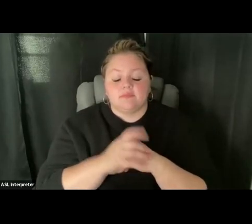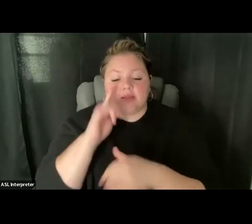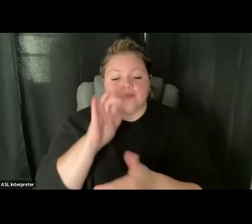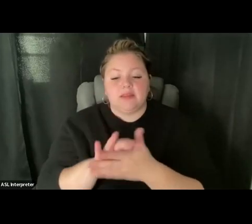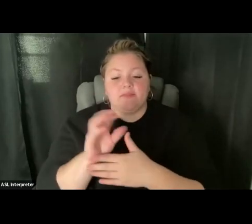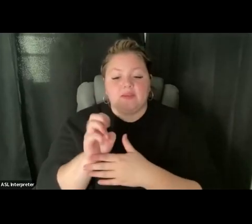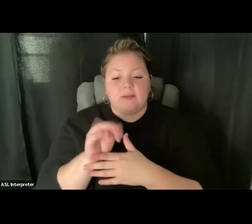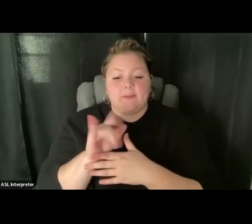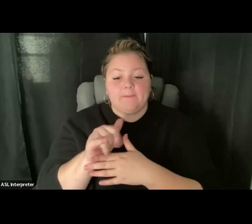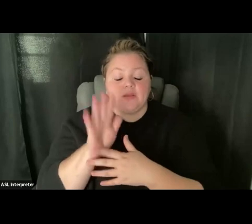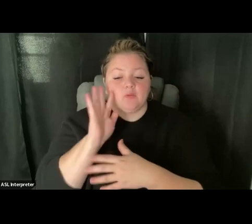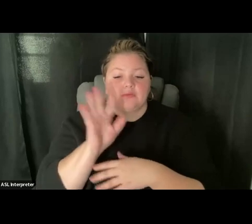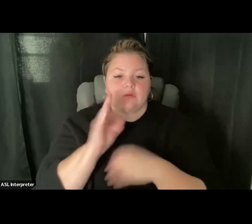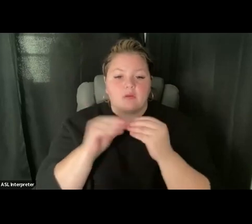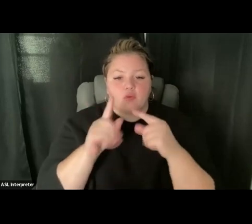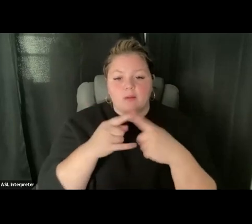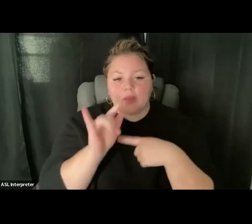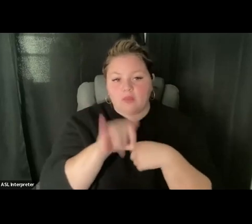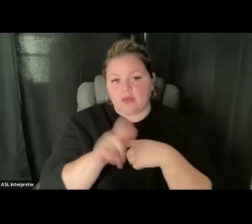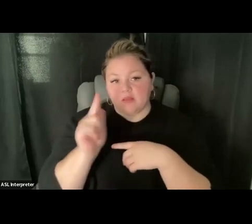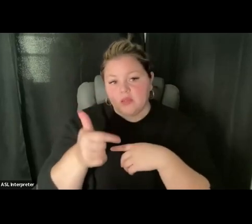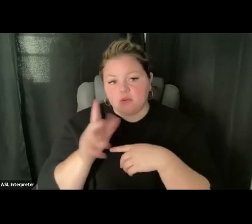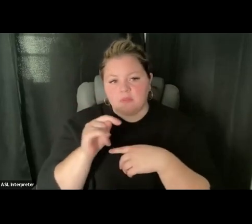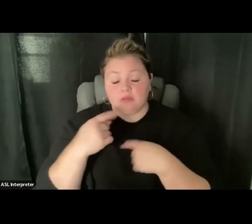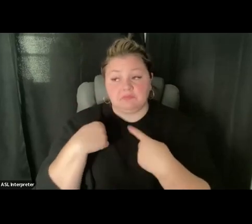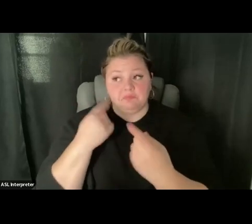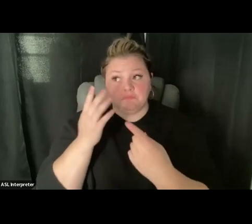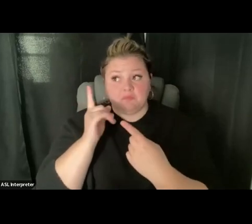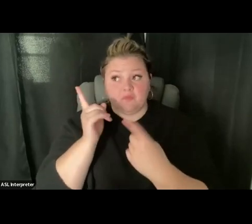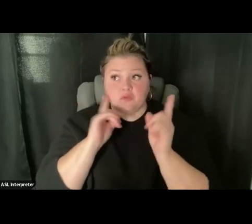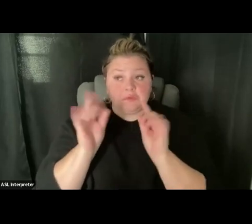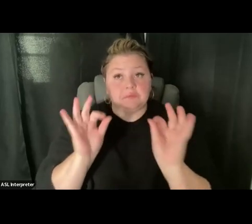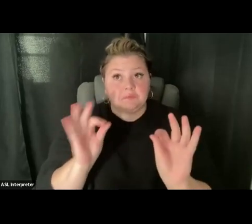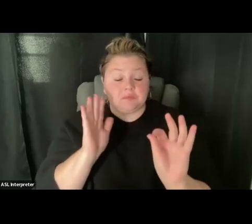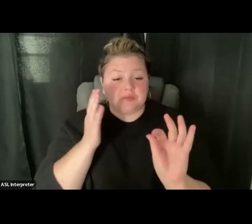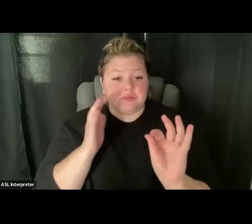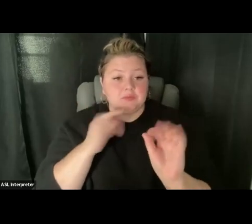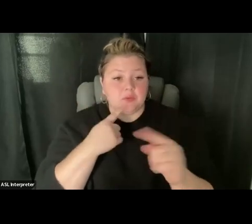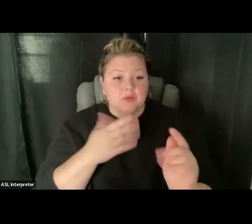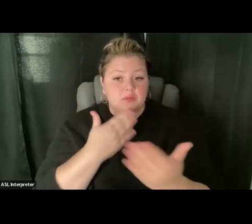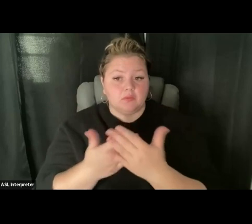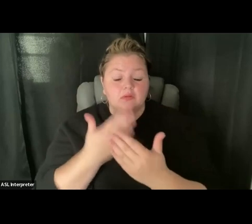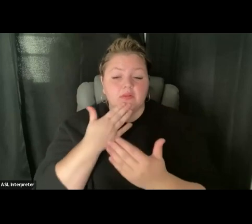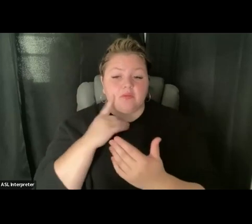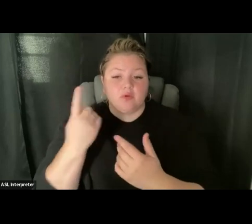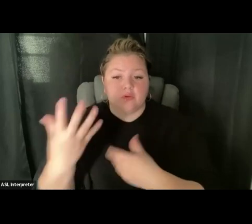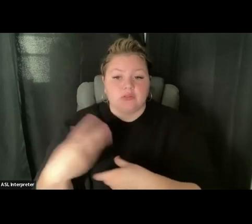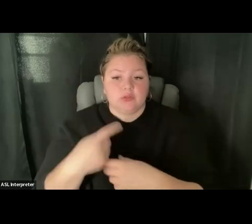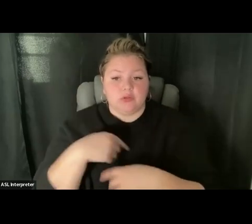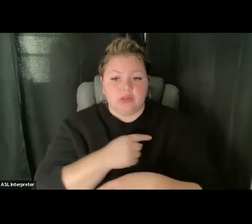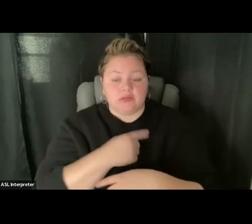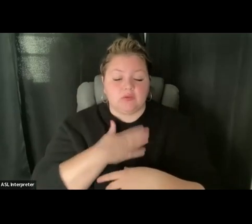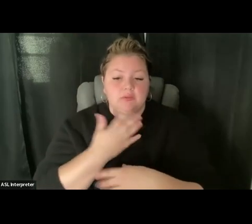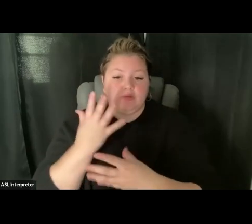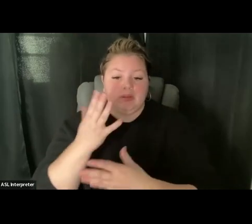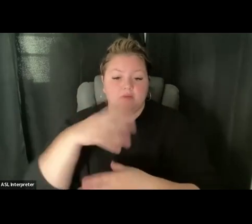talk about that a little later, but i'm here, and I just want to say, thank you, thank you for always, including us we're grateful to be part of this